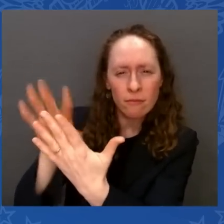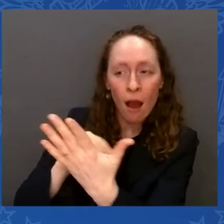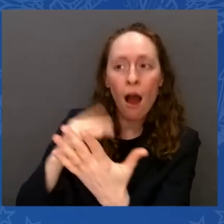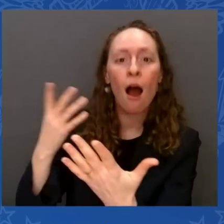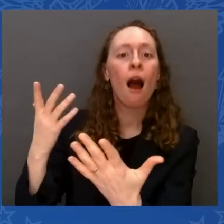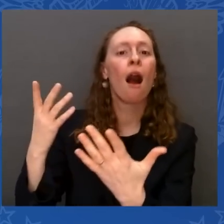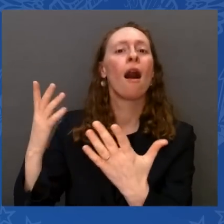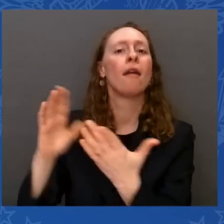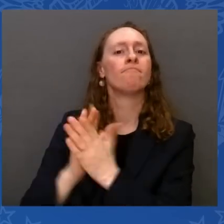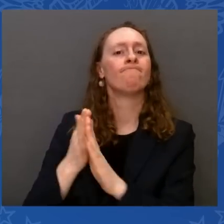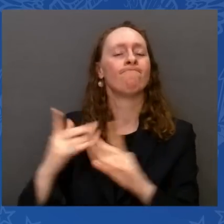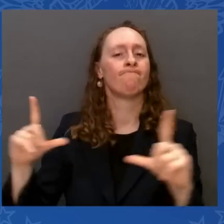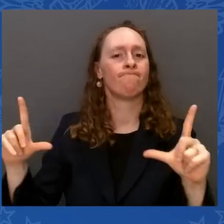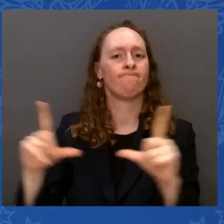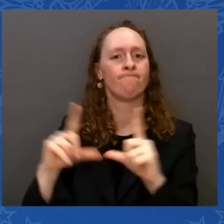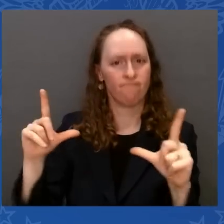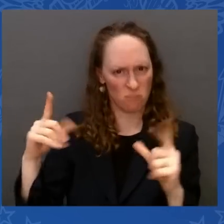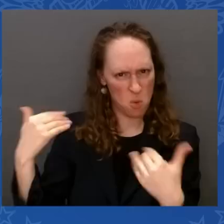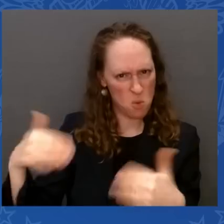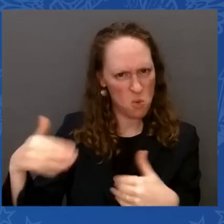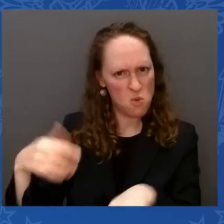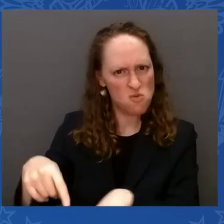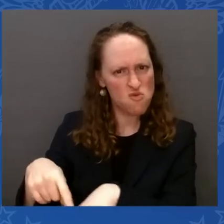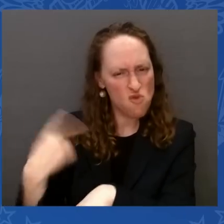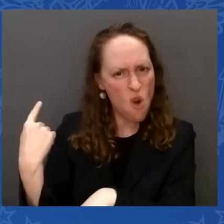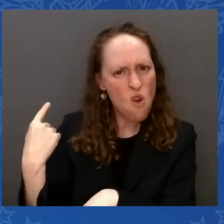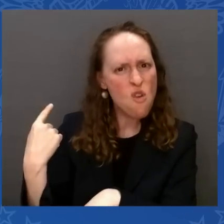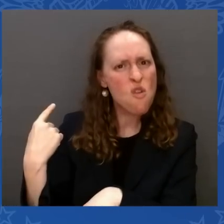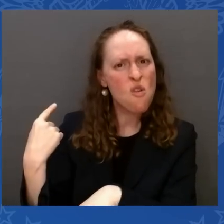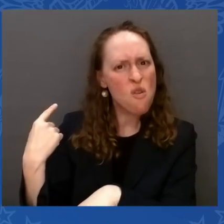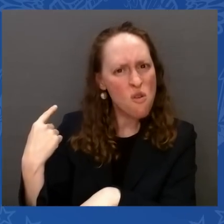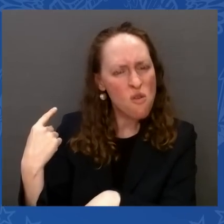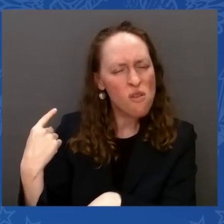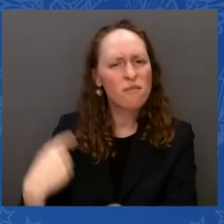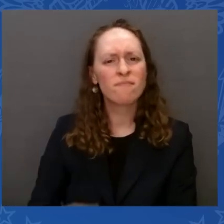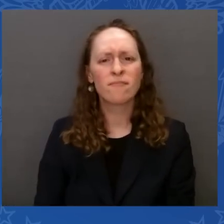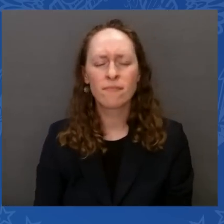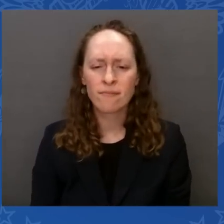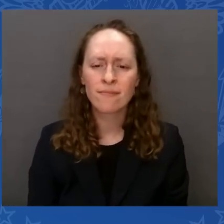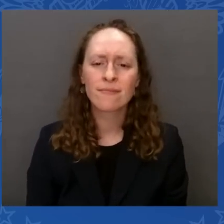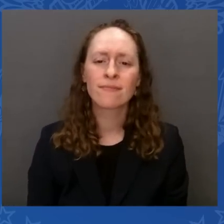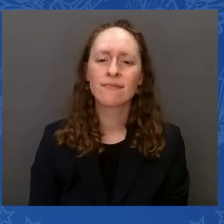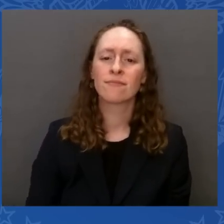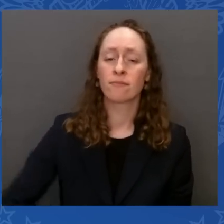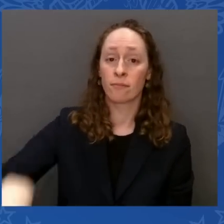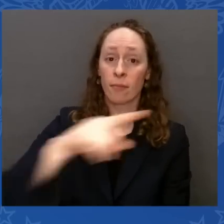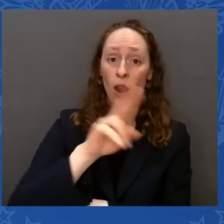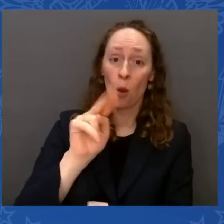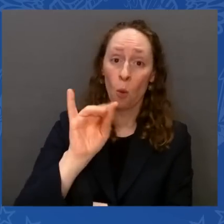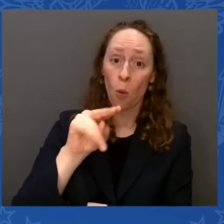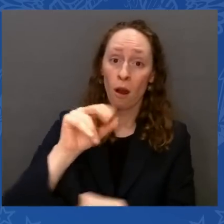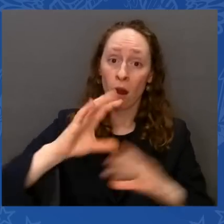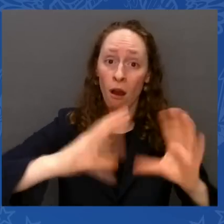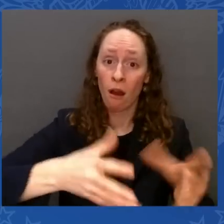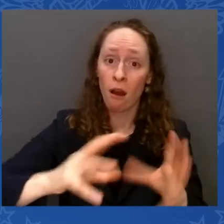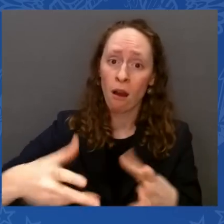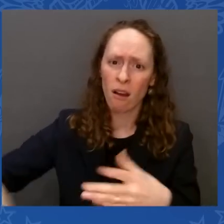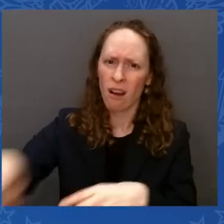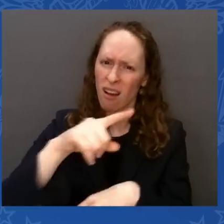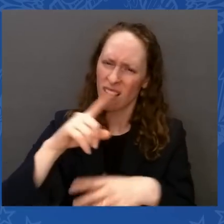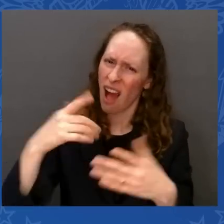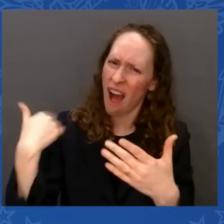Every one of these unions — every one of them have apprentice programs that range four to five years. It's like going back to college.